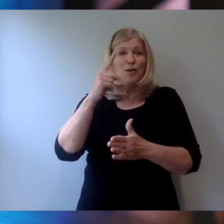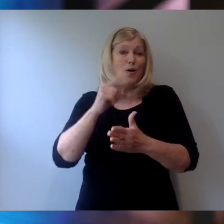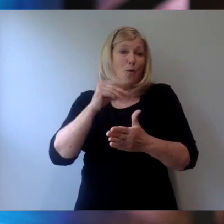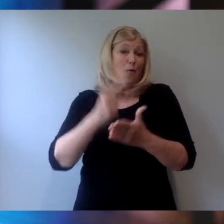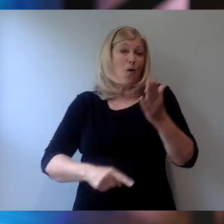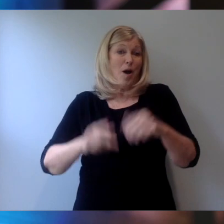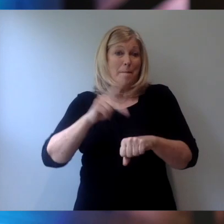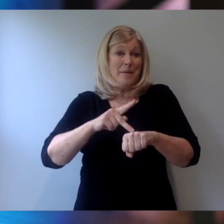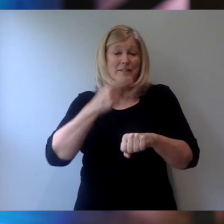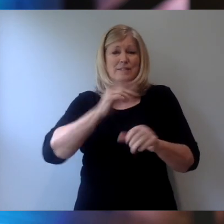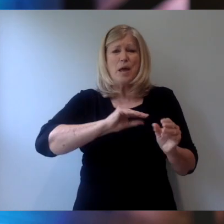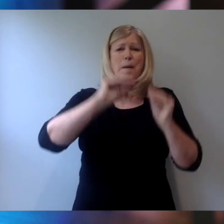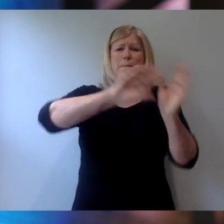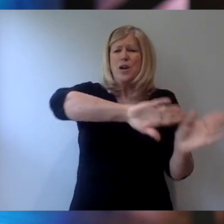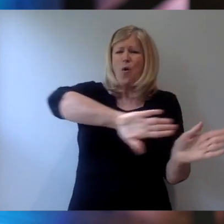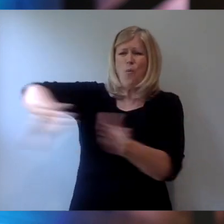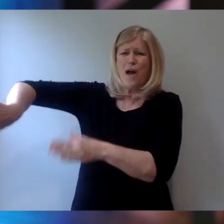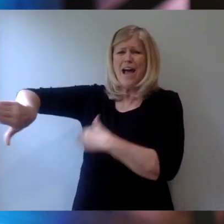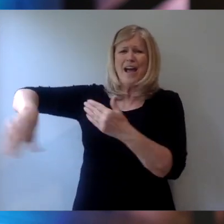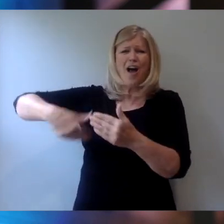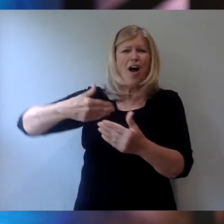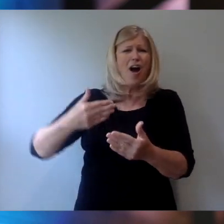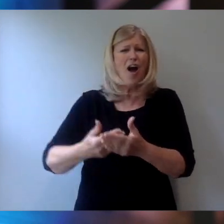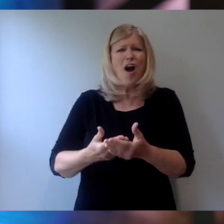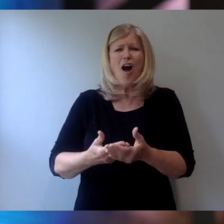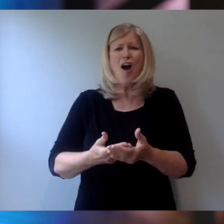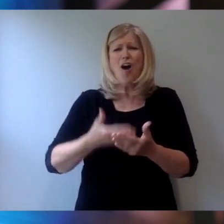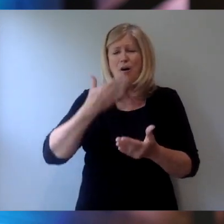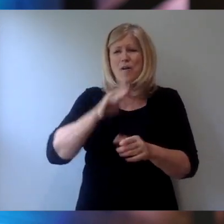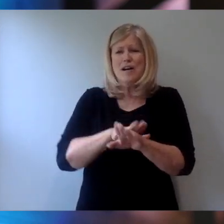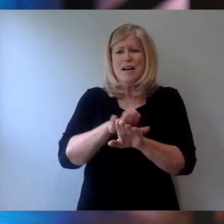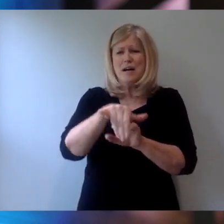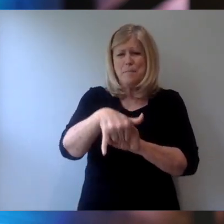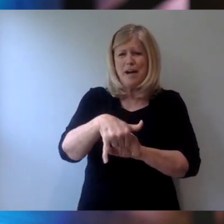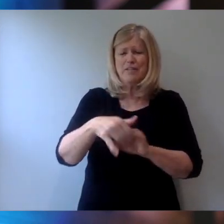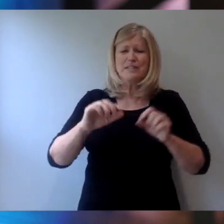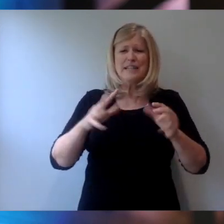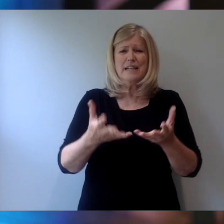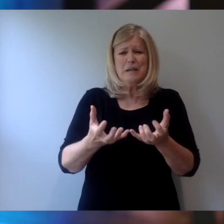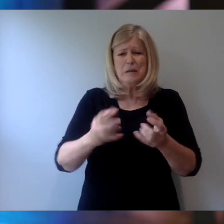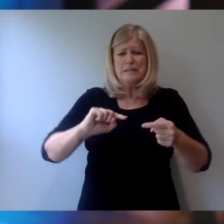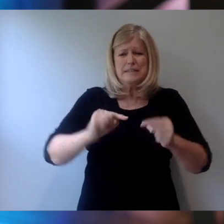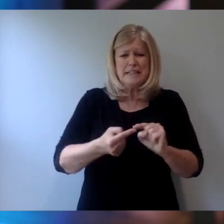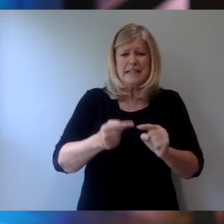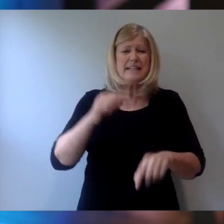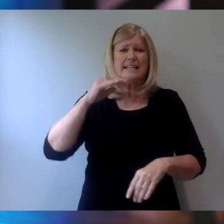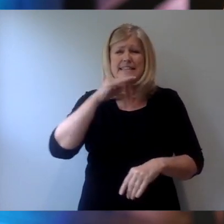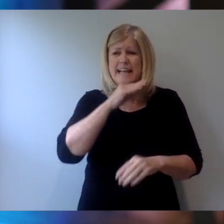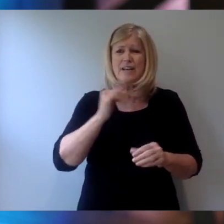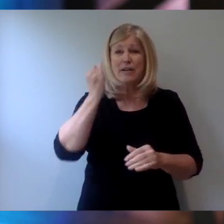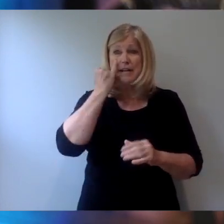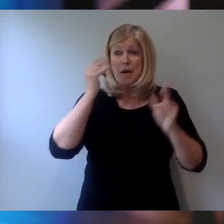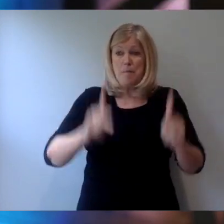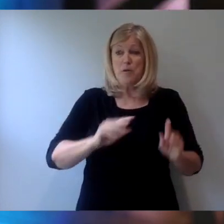Put away all malice and deceit and hypocrisy and envy and slander. And if a person put away all of that